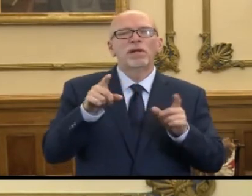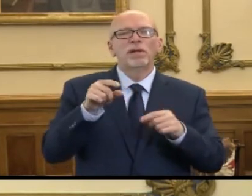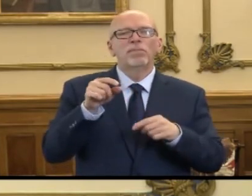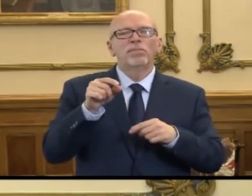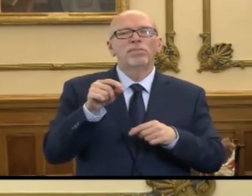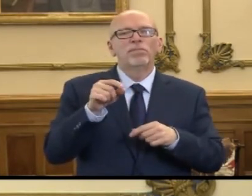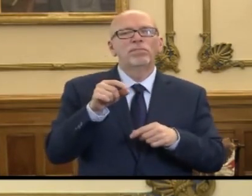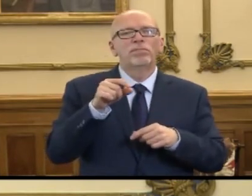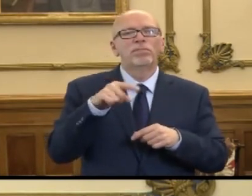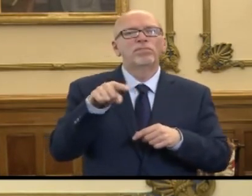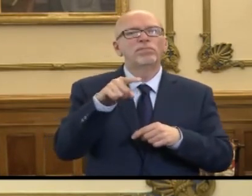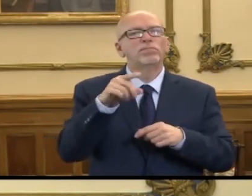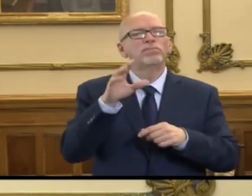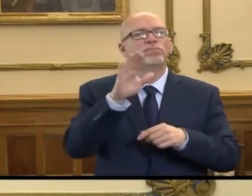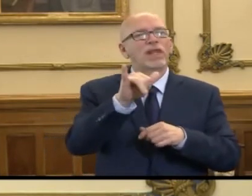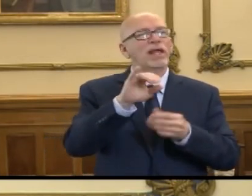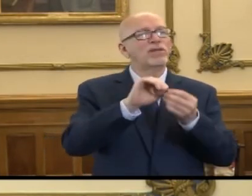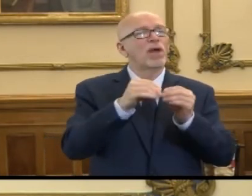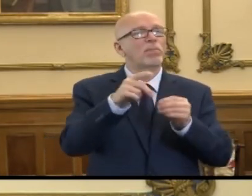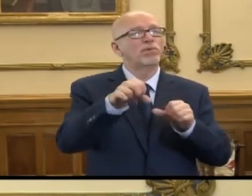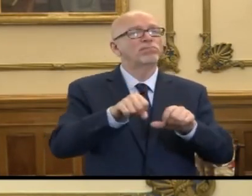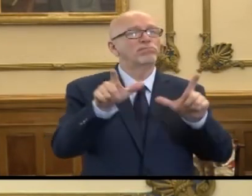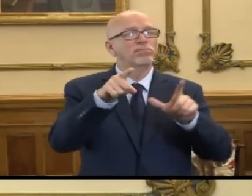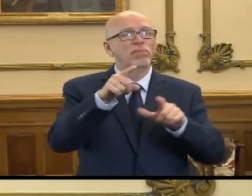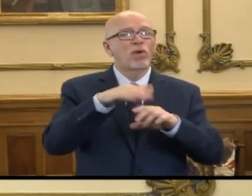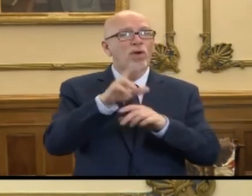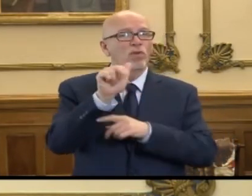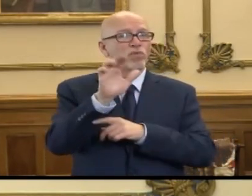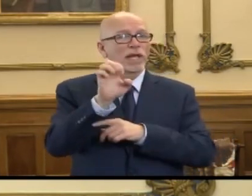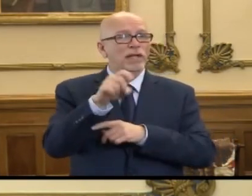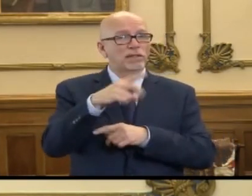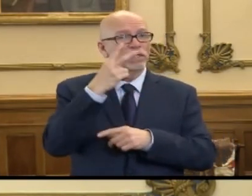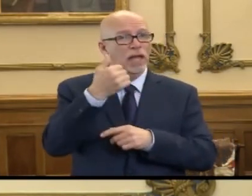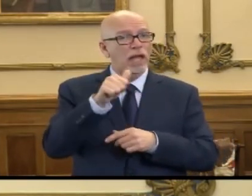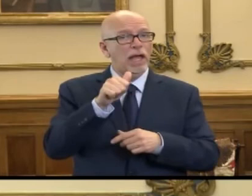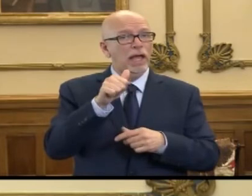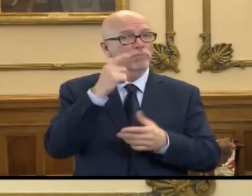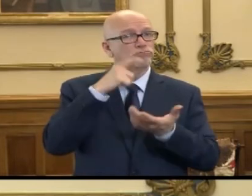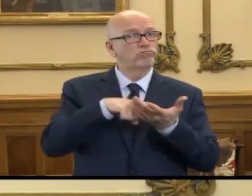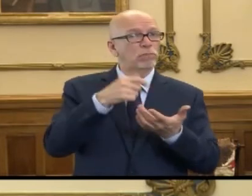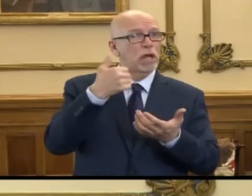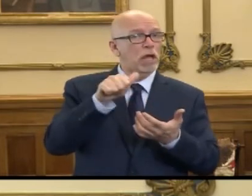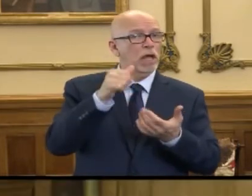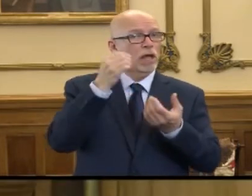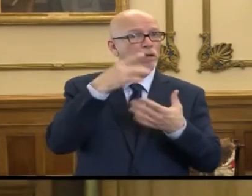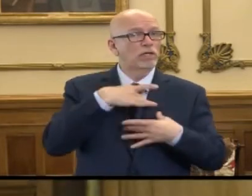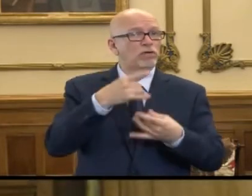on the preliminary numbers based on race, are we seeing any trend there as far as deaths?